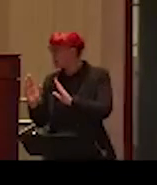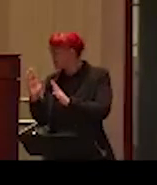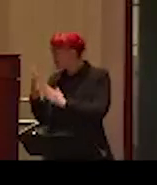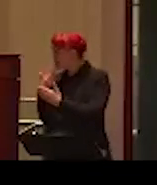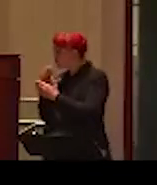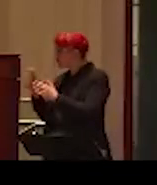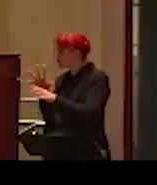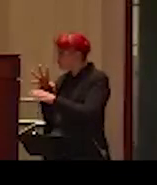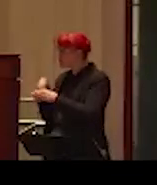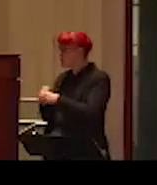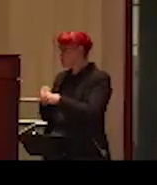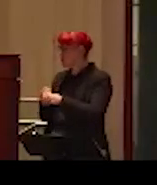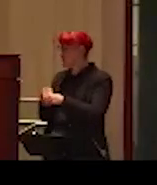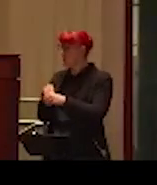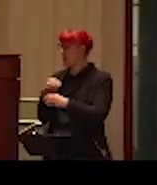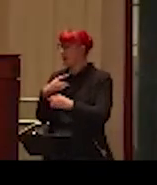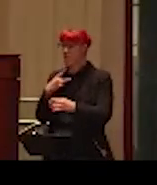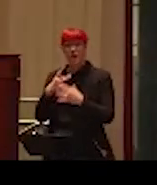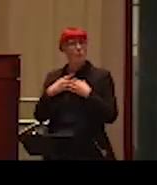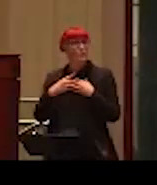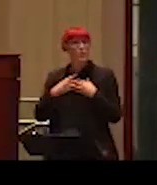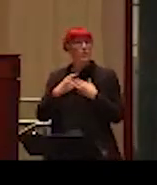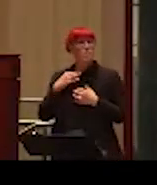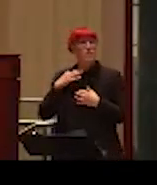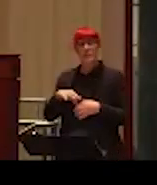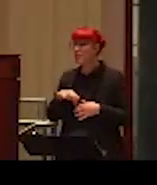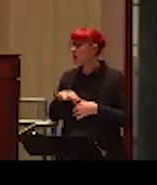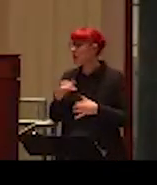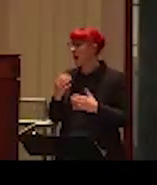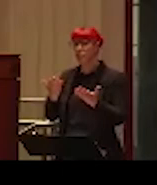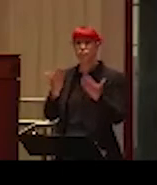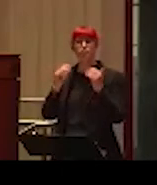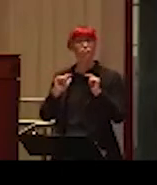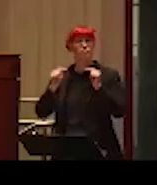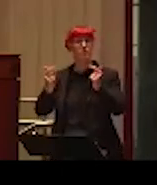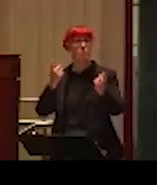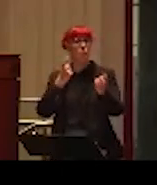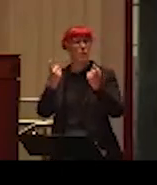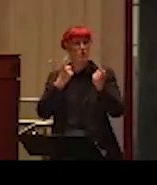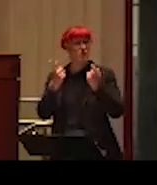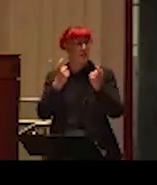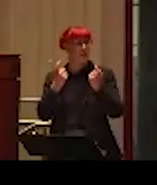contribution. It's very valuable, and we would like to hear questions right now. Thank you so much. you.